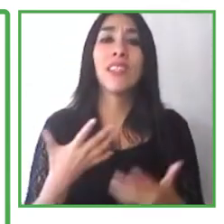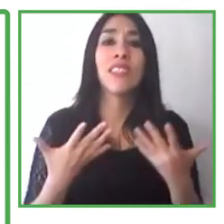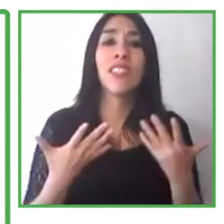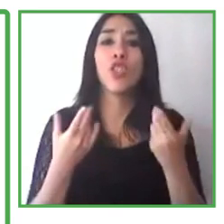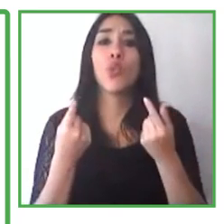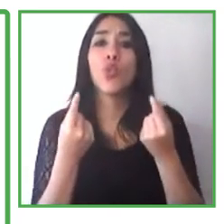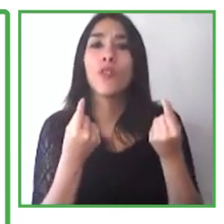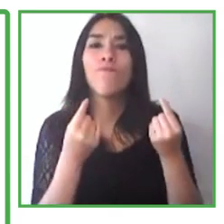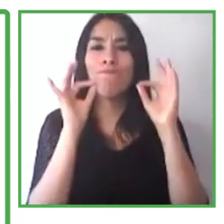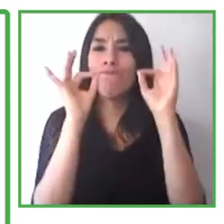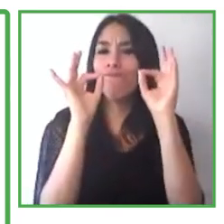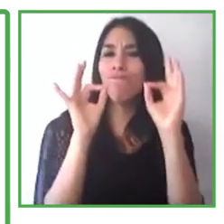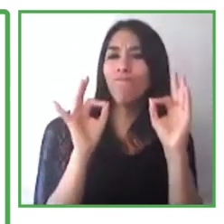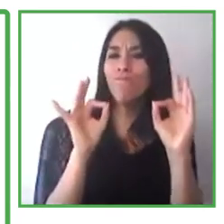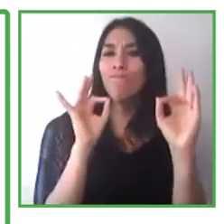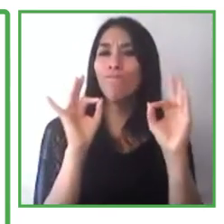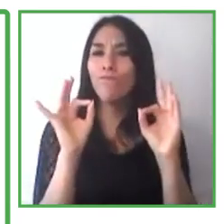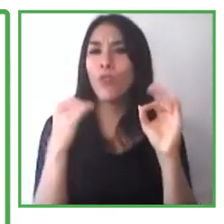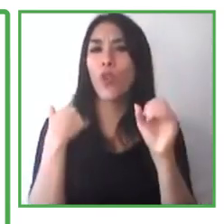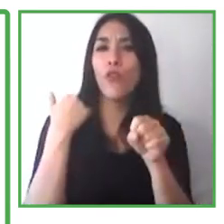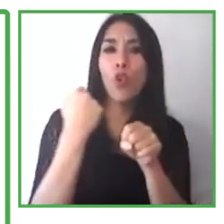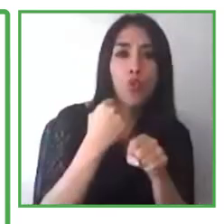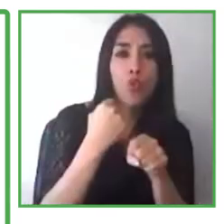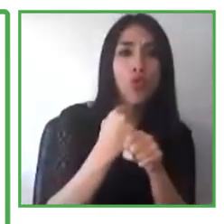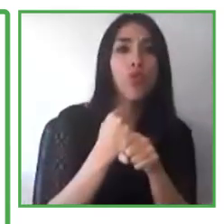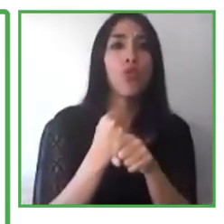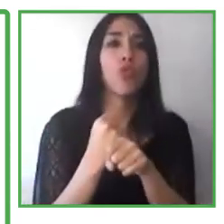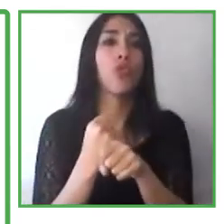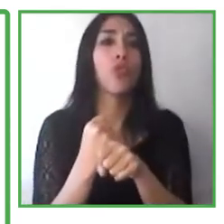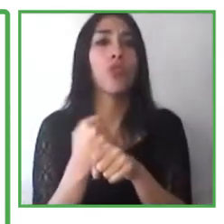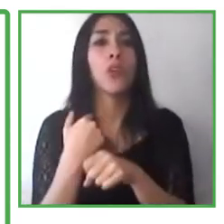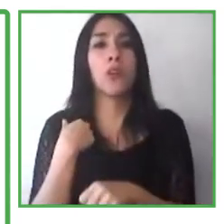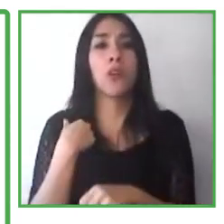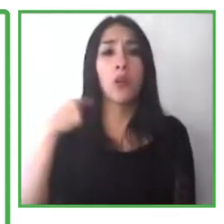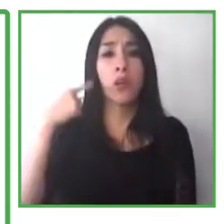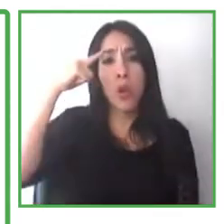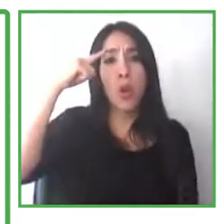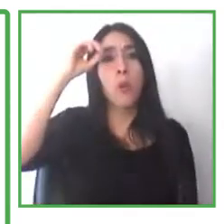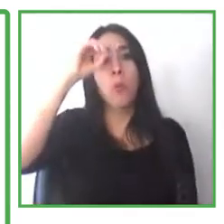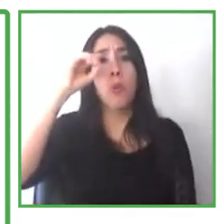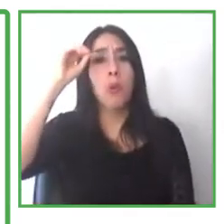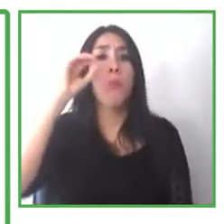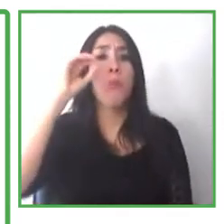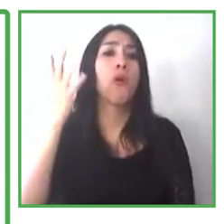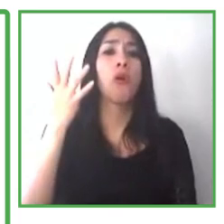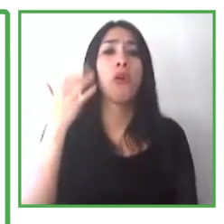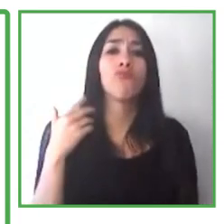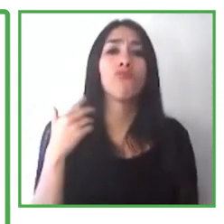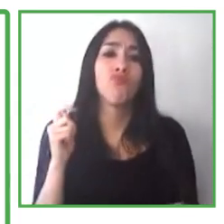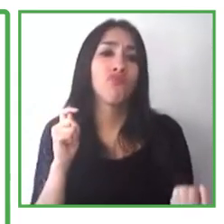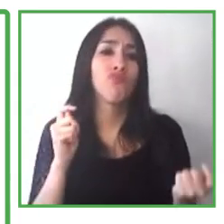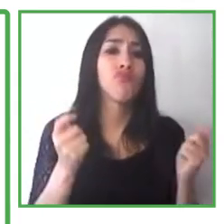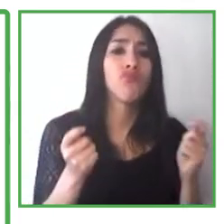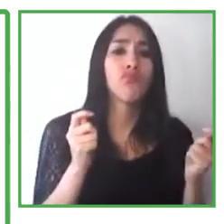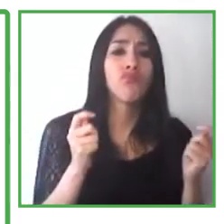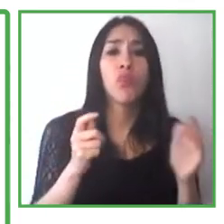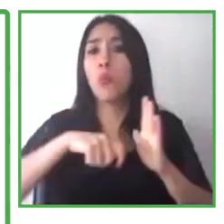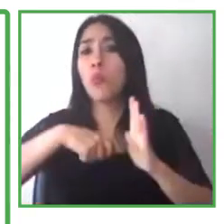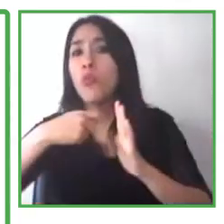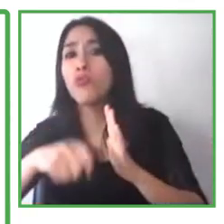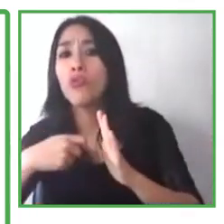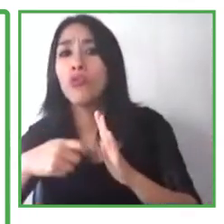accommodation or, you it's going beyond providing tools or software in the form of software or